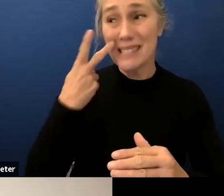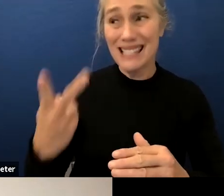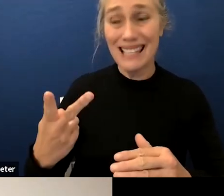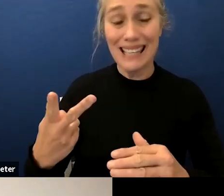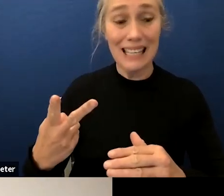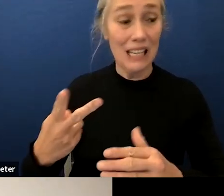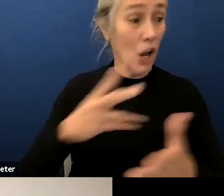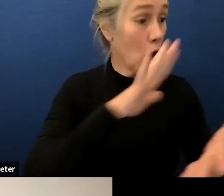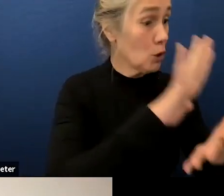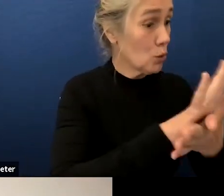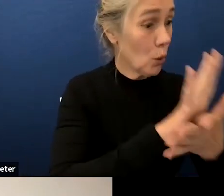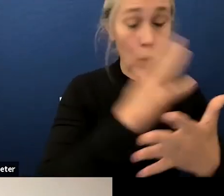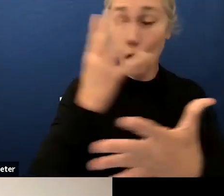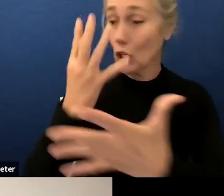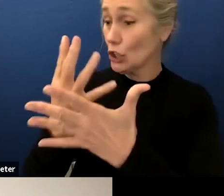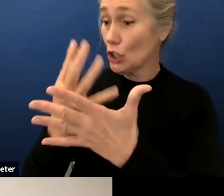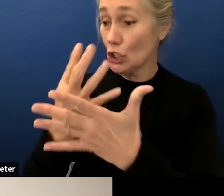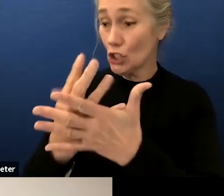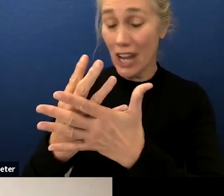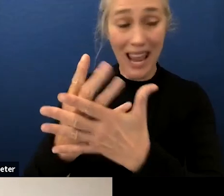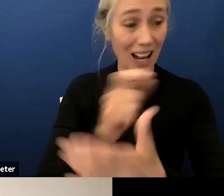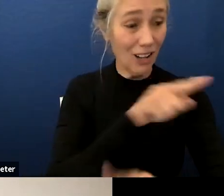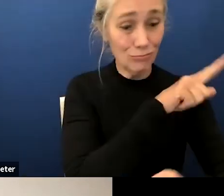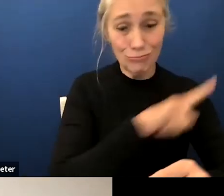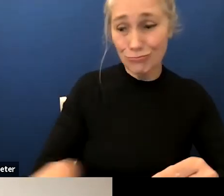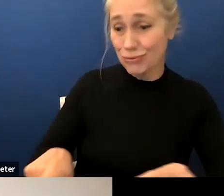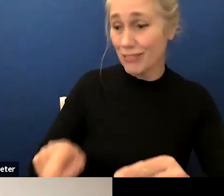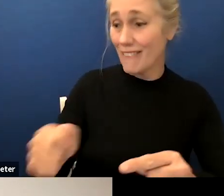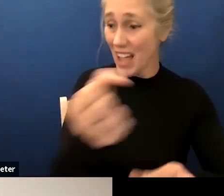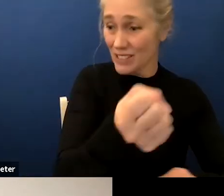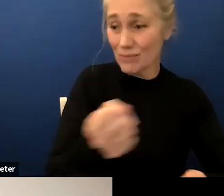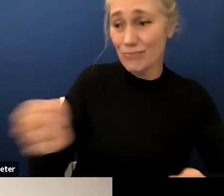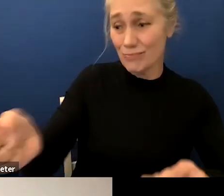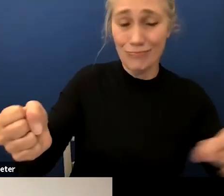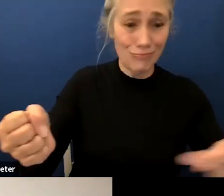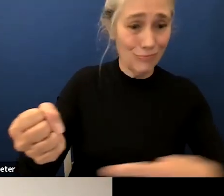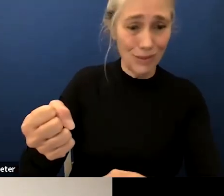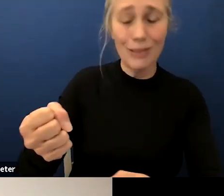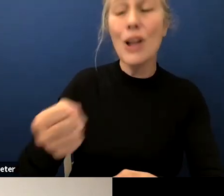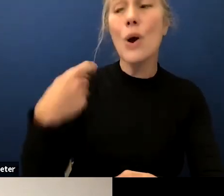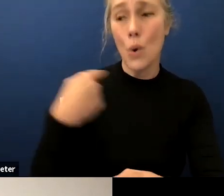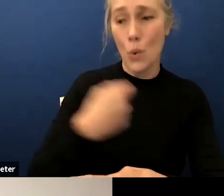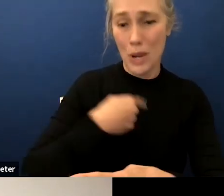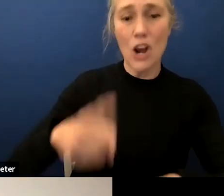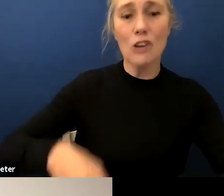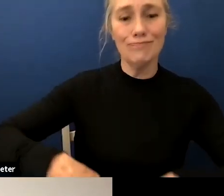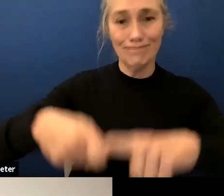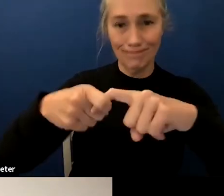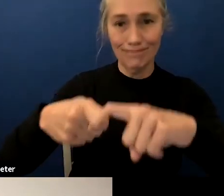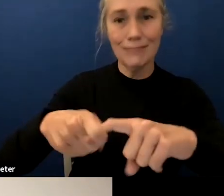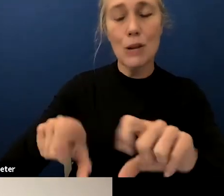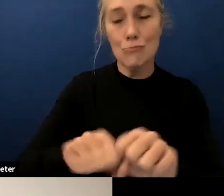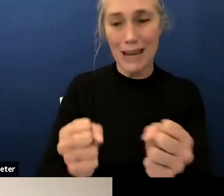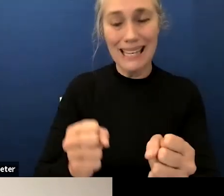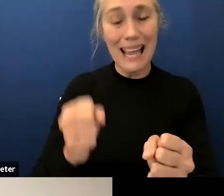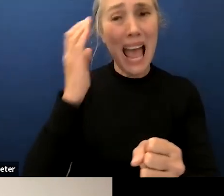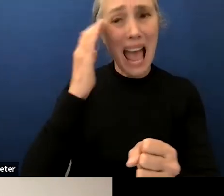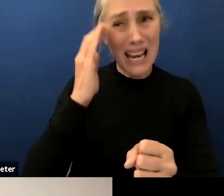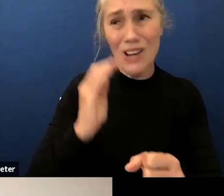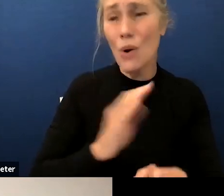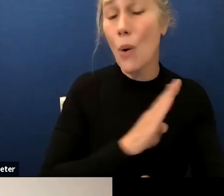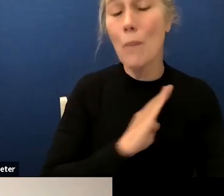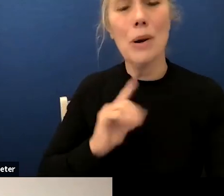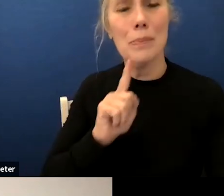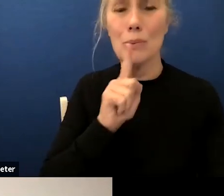you aren't aware the board has been made aware by numerous teachers of grave concerns about student behavior and response